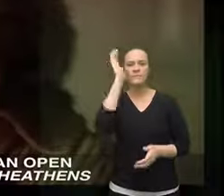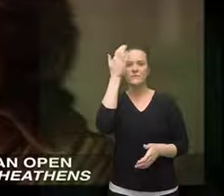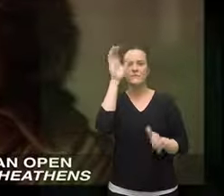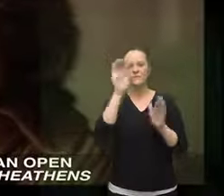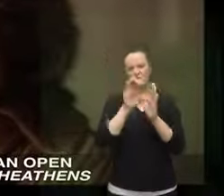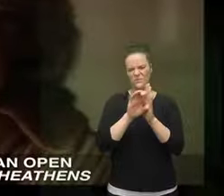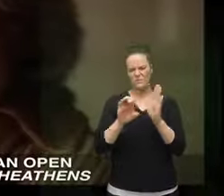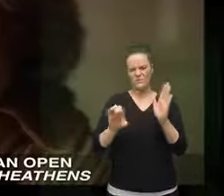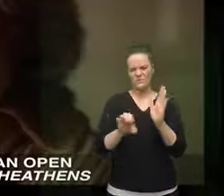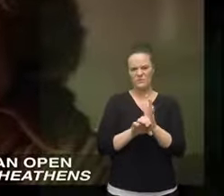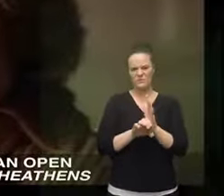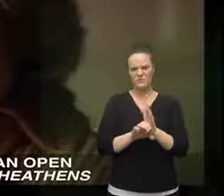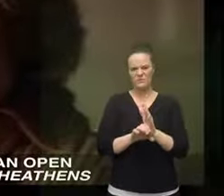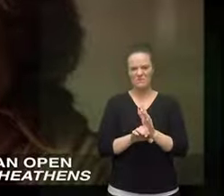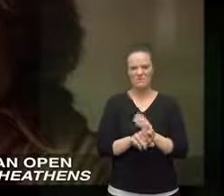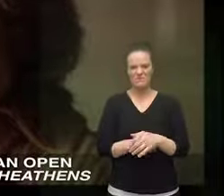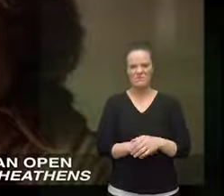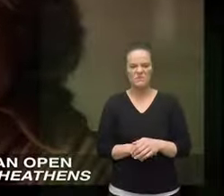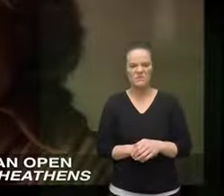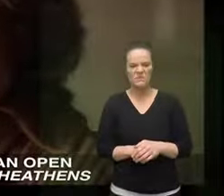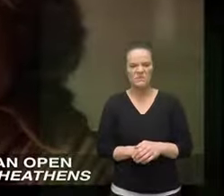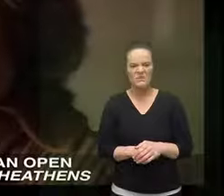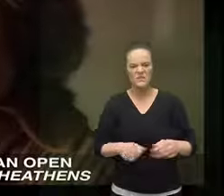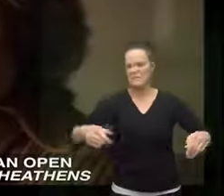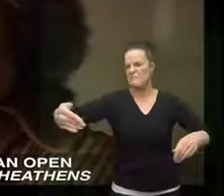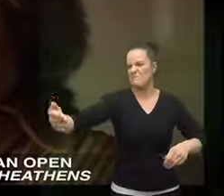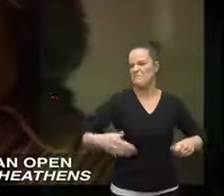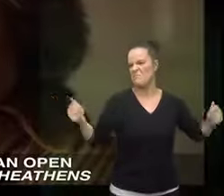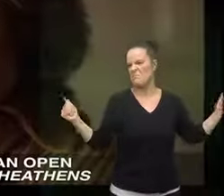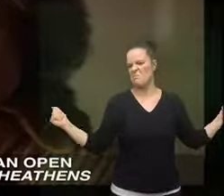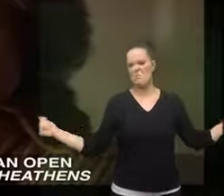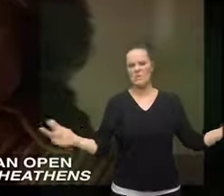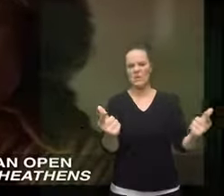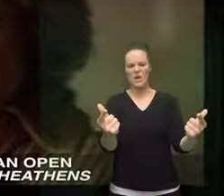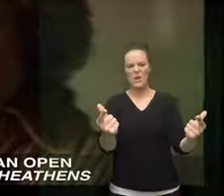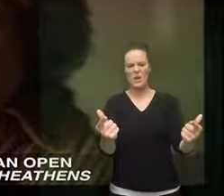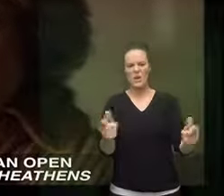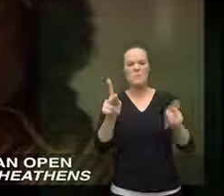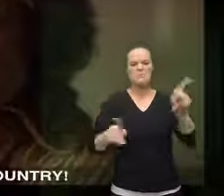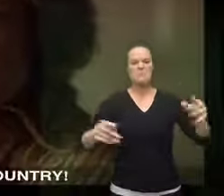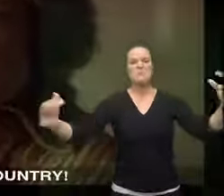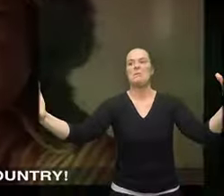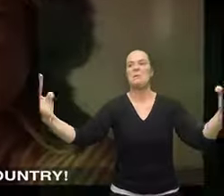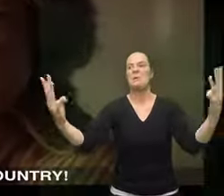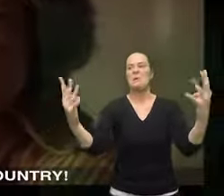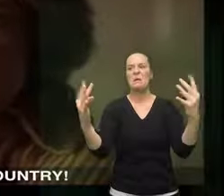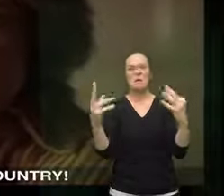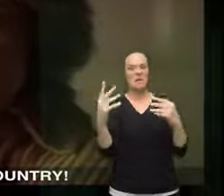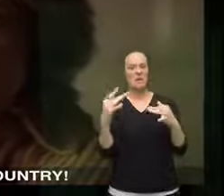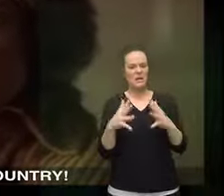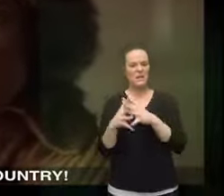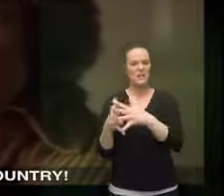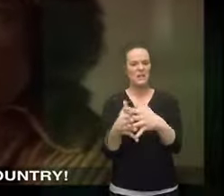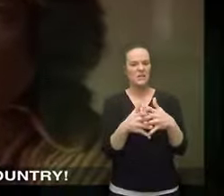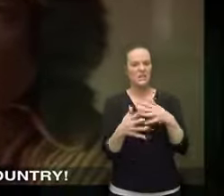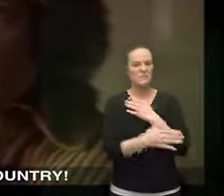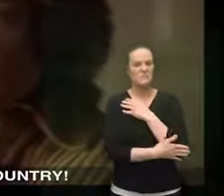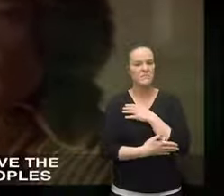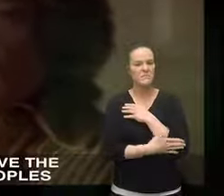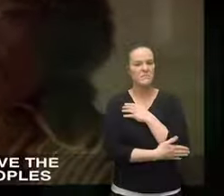this constitution is an open invitation to Jews or heathens to take over our country